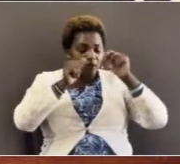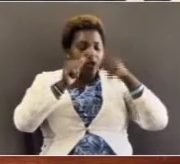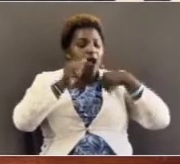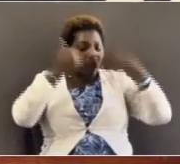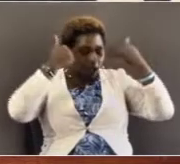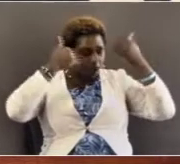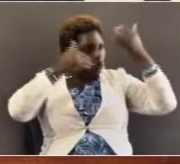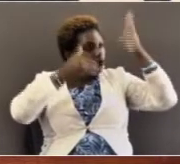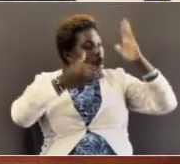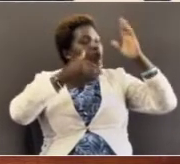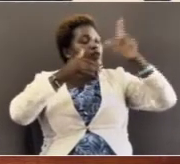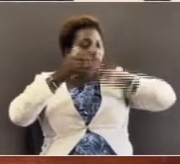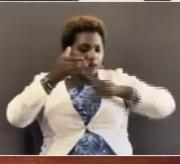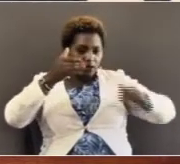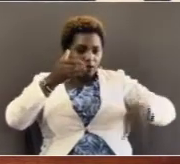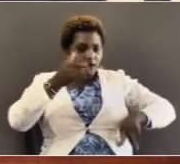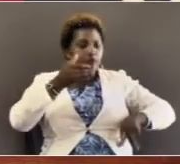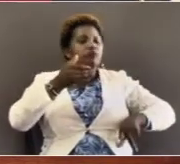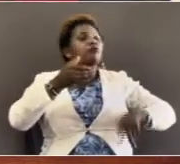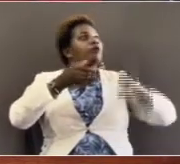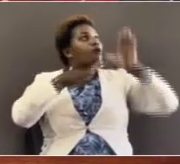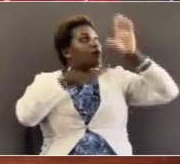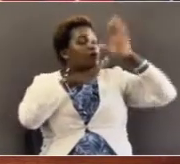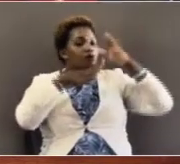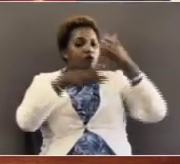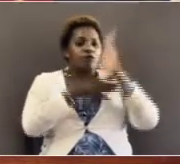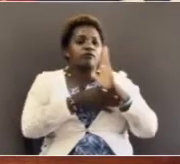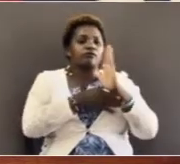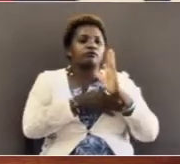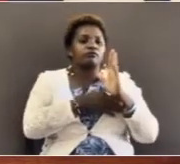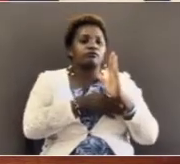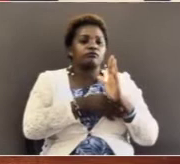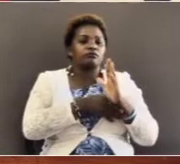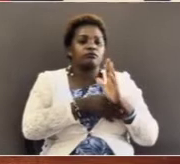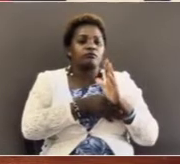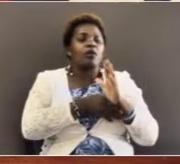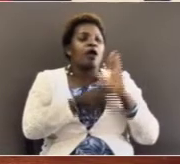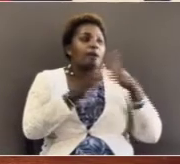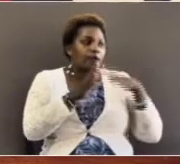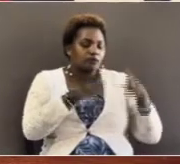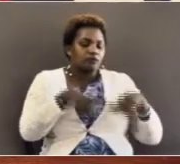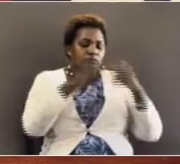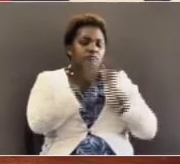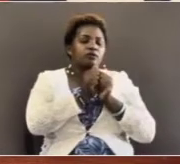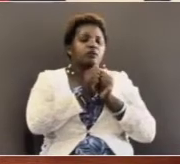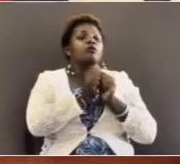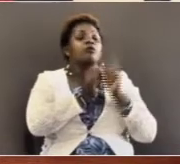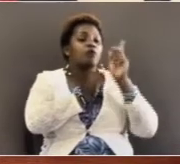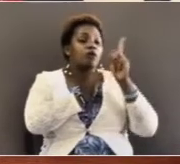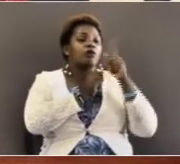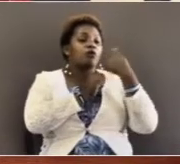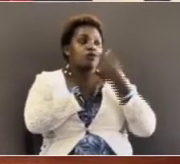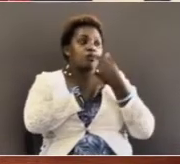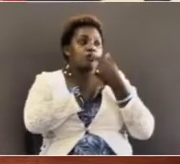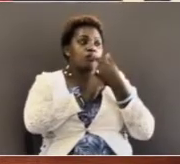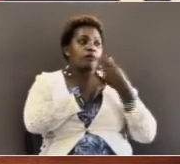I am the Lord their God. You see, a companion. It's not one who